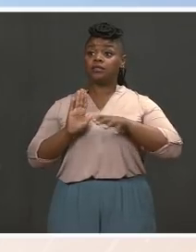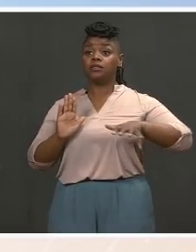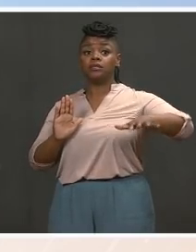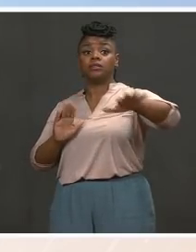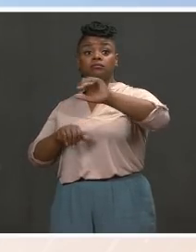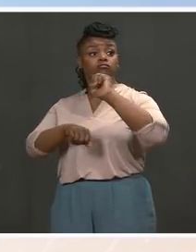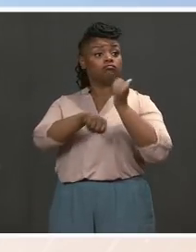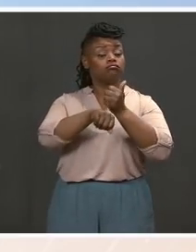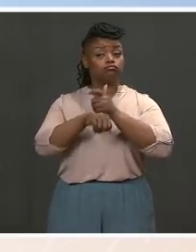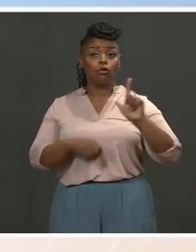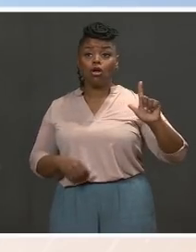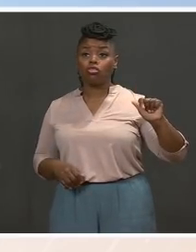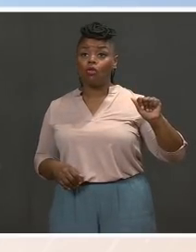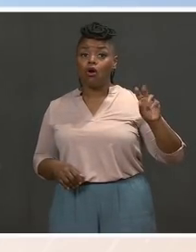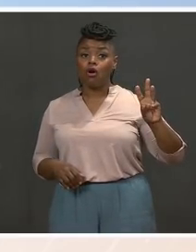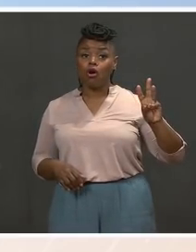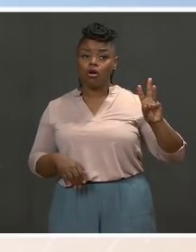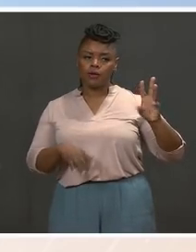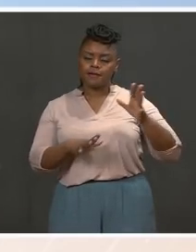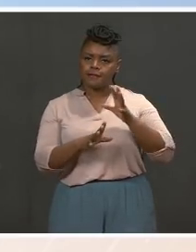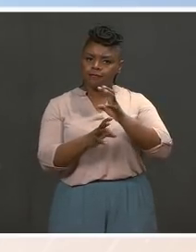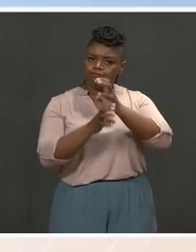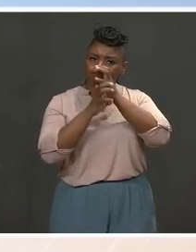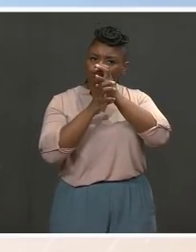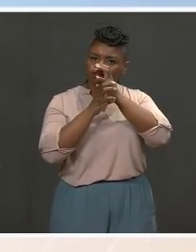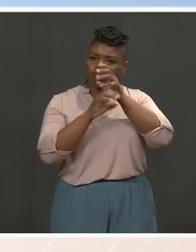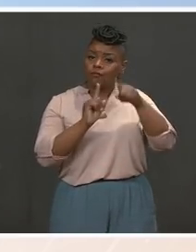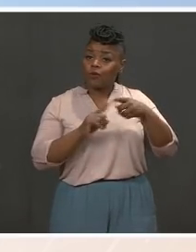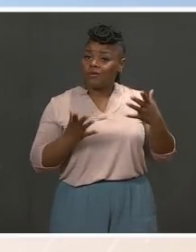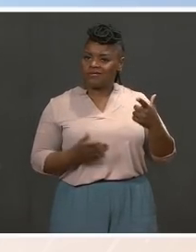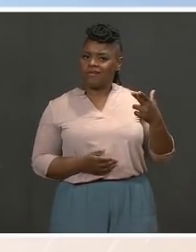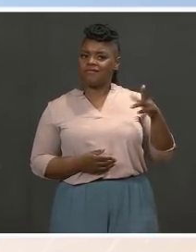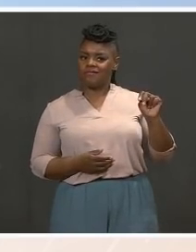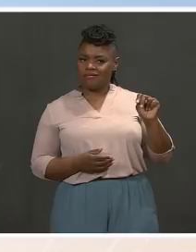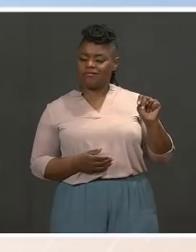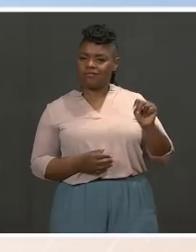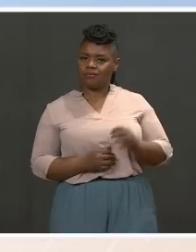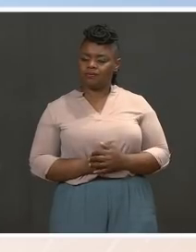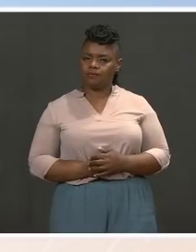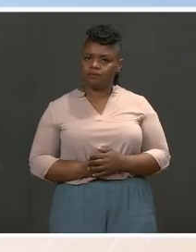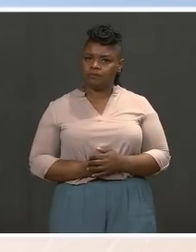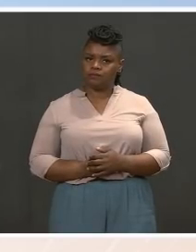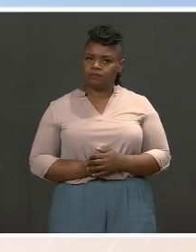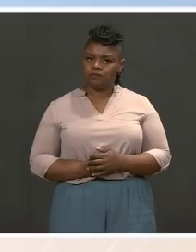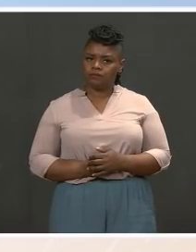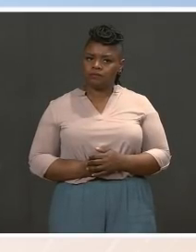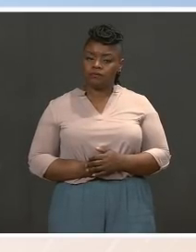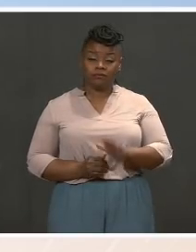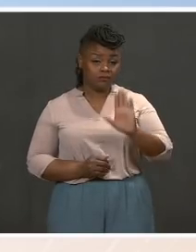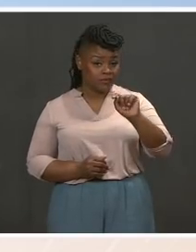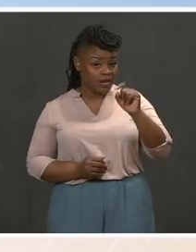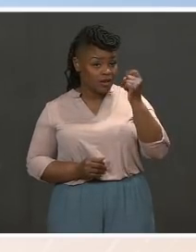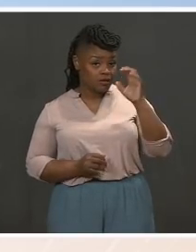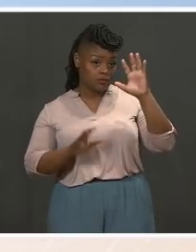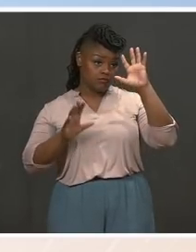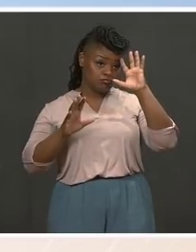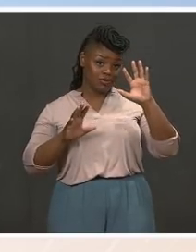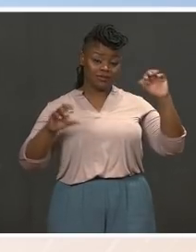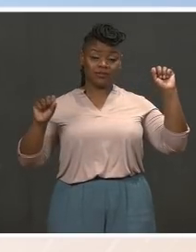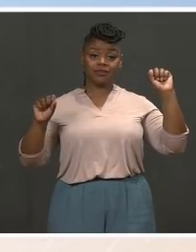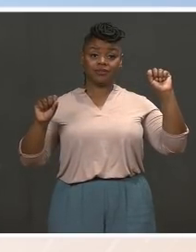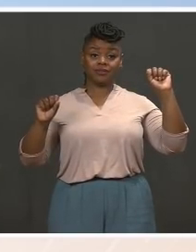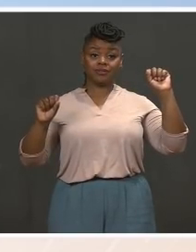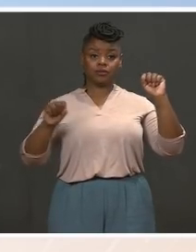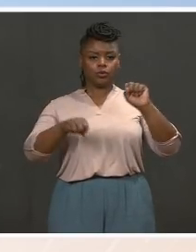Sometimes states are the leaders, as we know, and we've seen in other areas of policymaking. But I think the President, who has been in public life and public